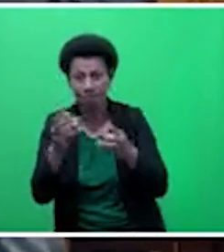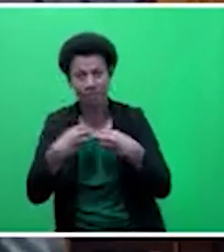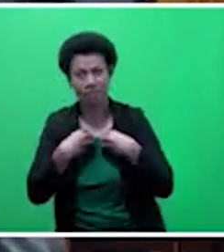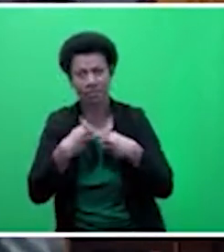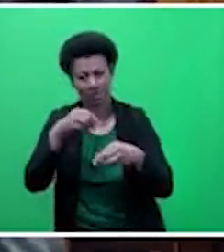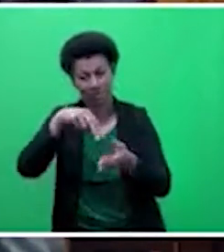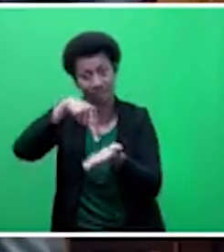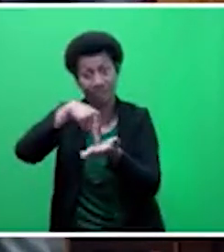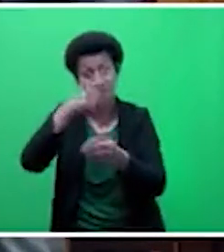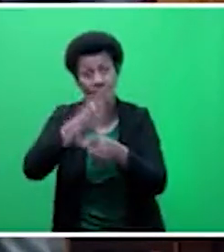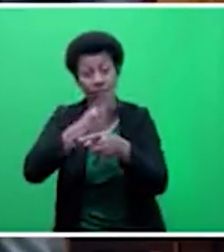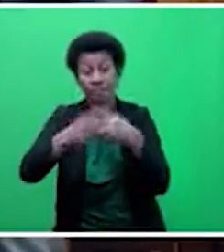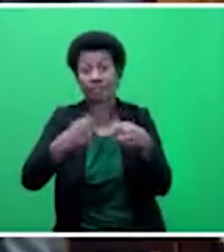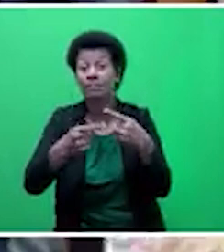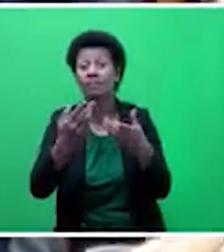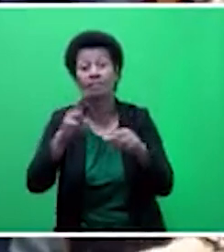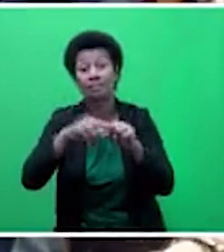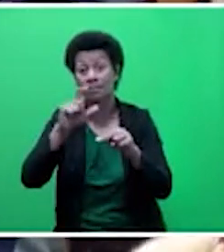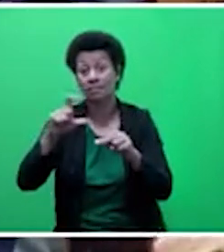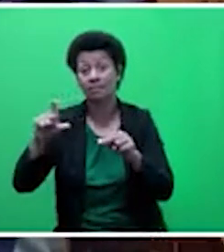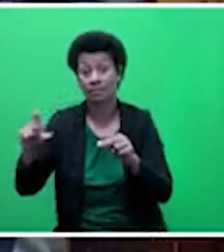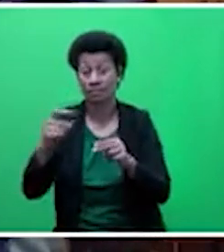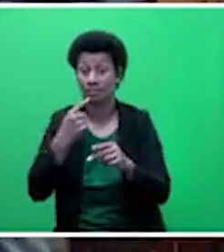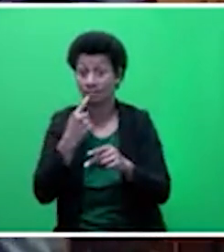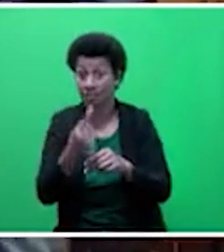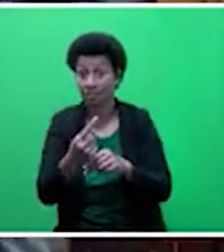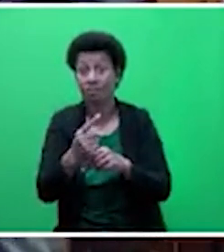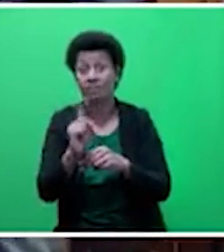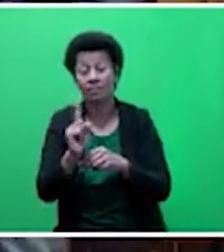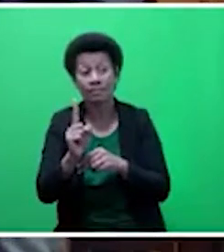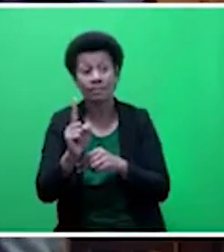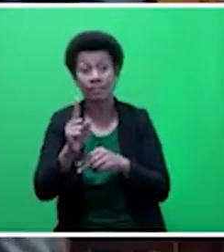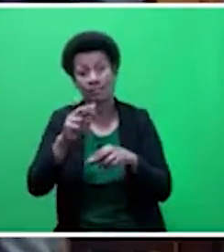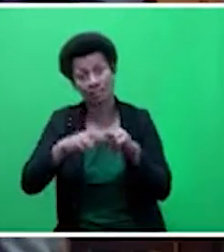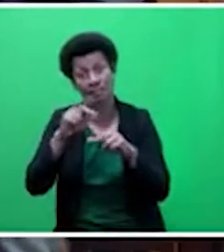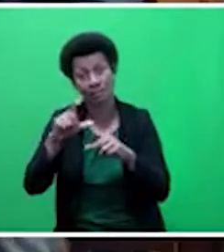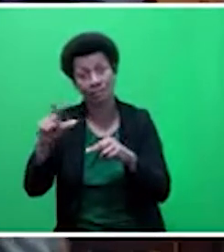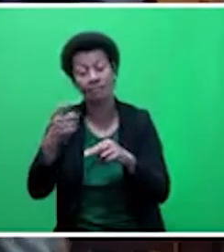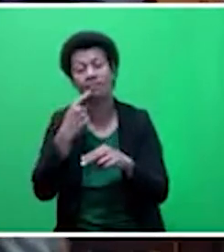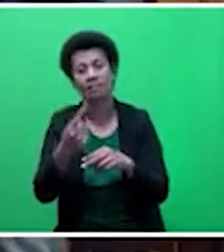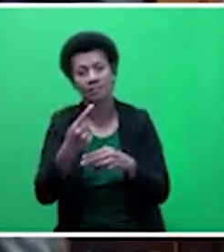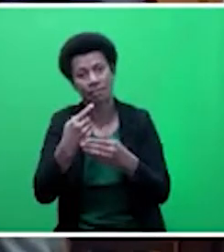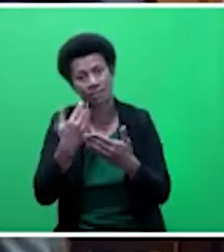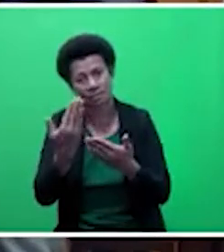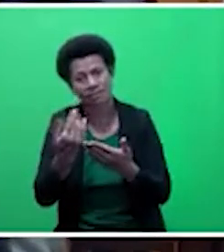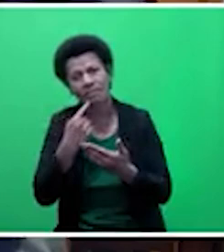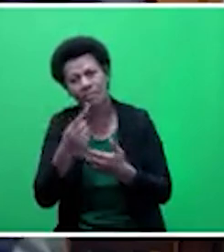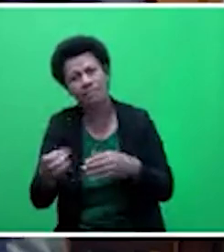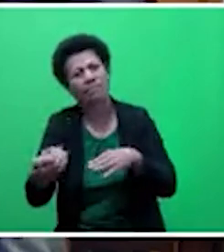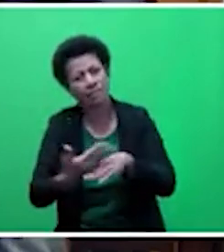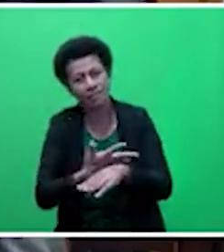FCCC. He stands up here and talks about the FCCC, Honourable Prasad saying, oh, it's affecting the economy.